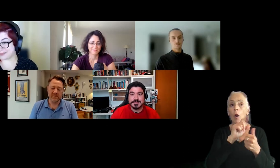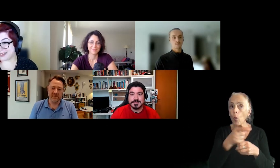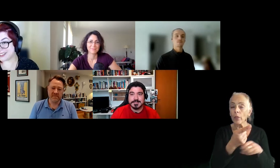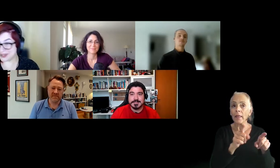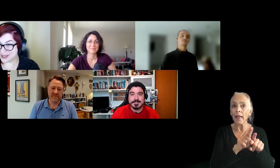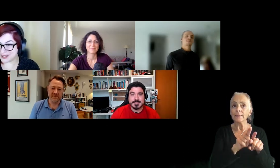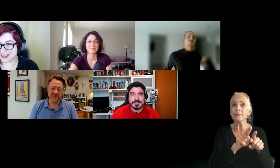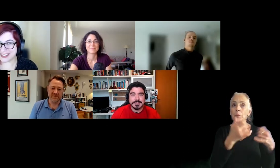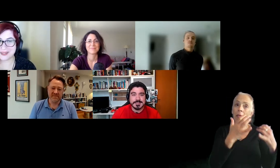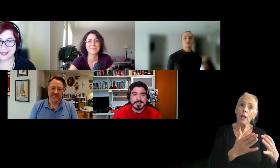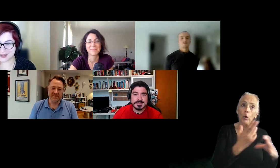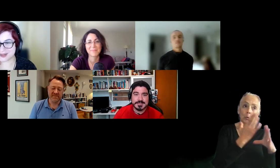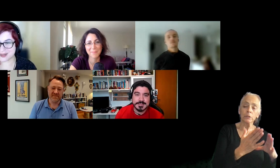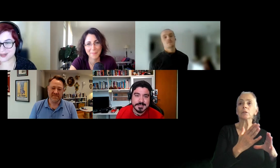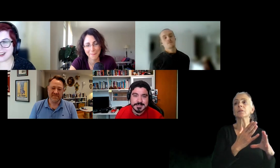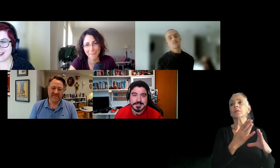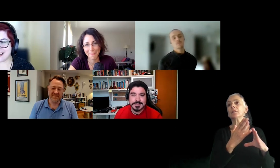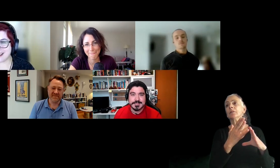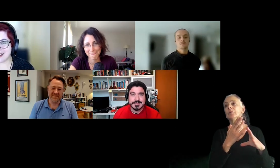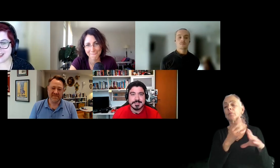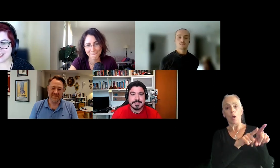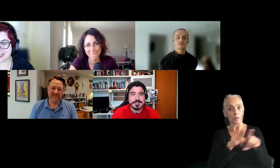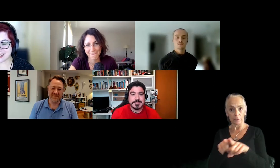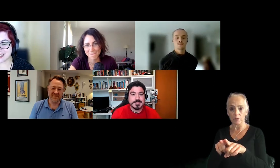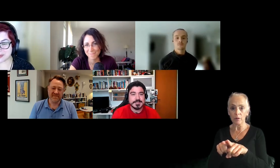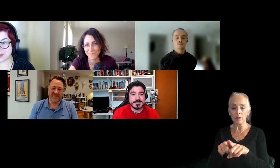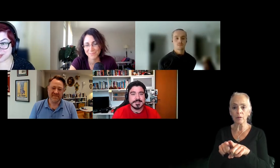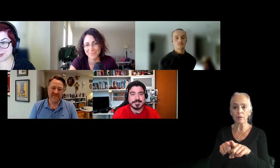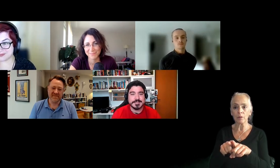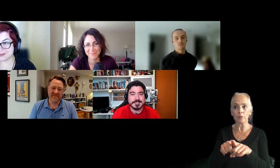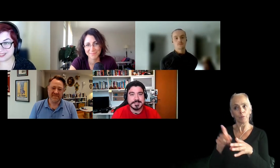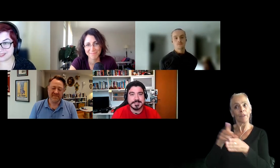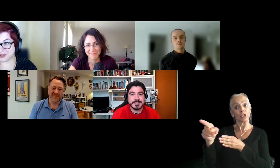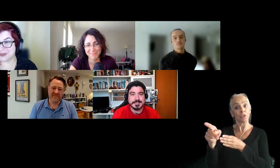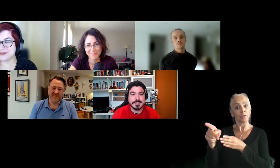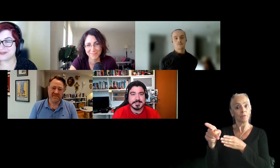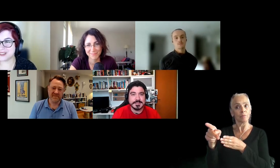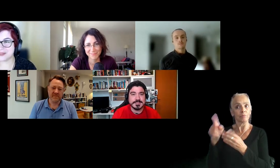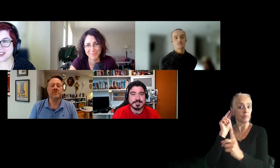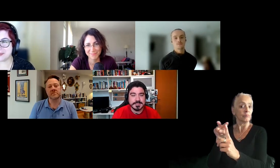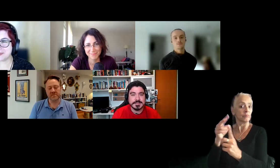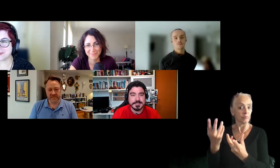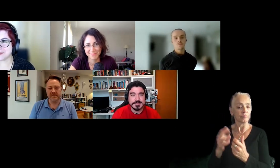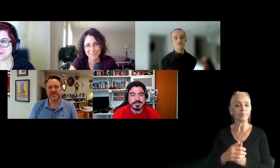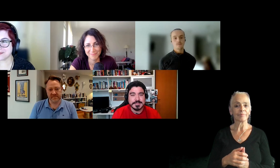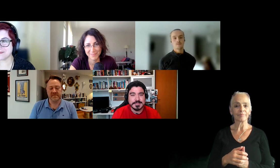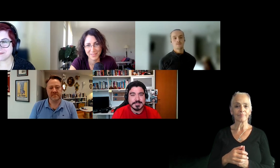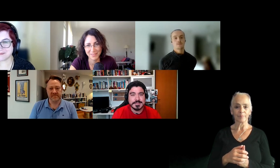as a player and user only, but also, uh, as, as a professional view of that game.